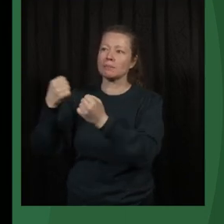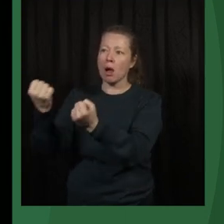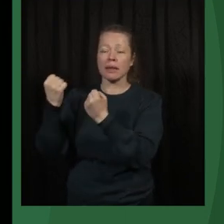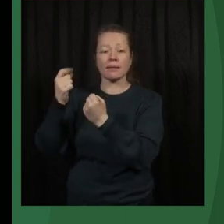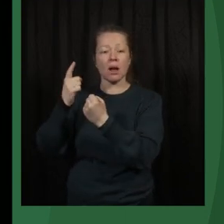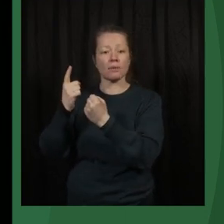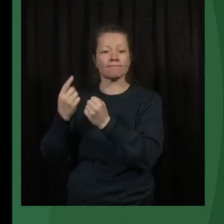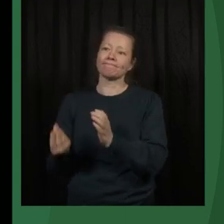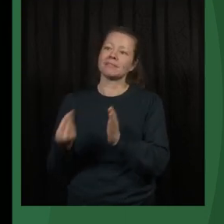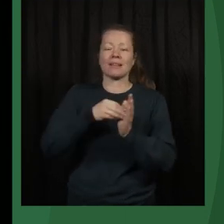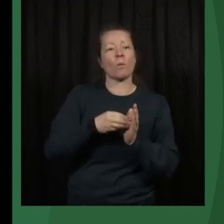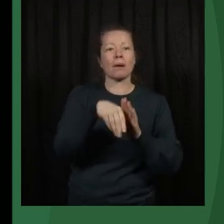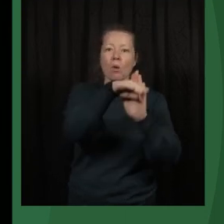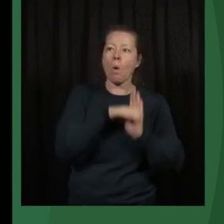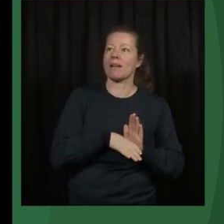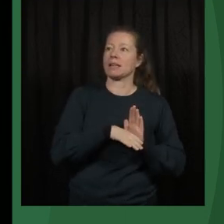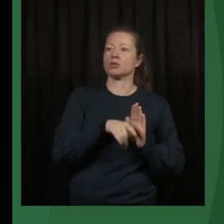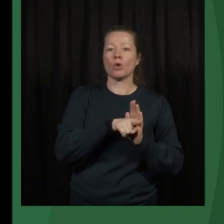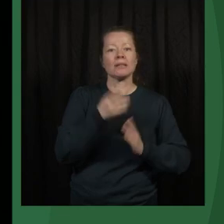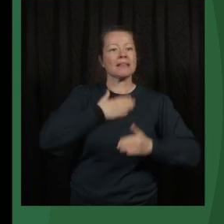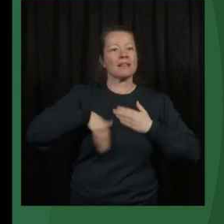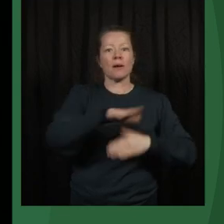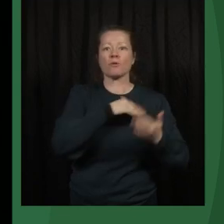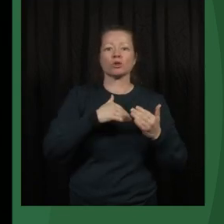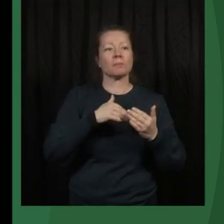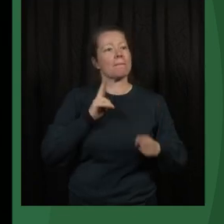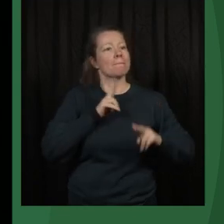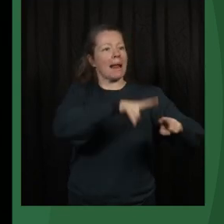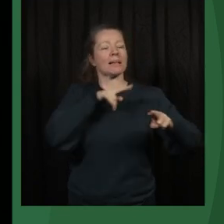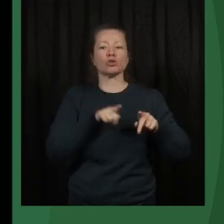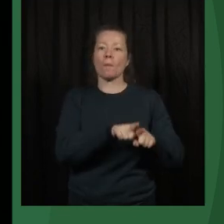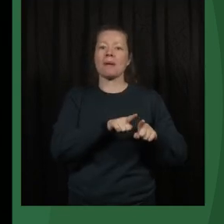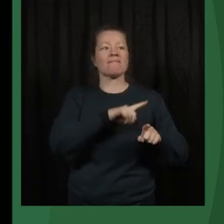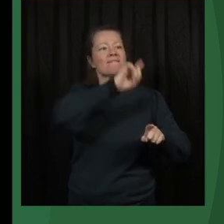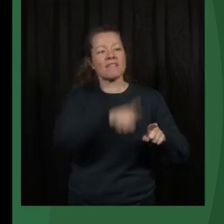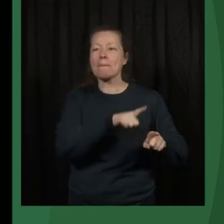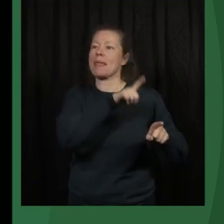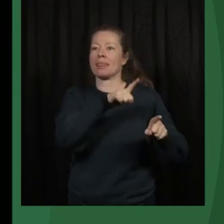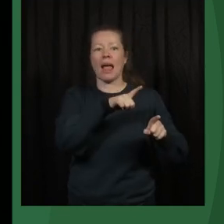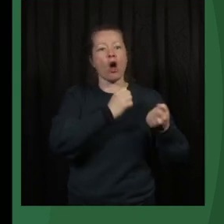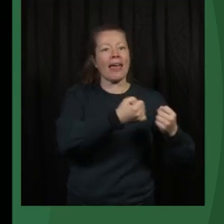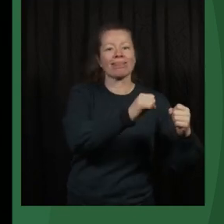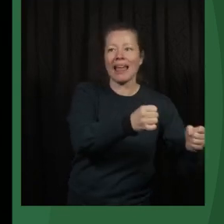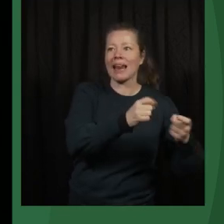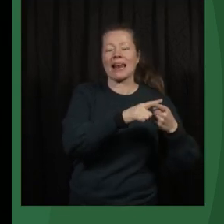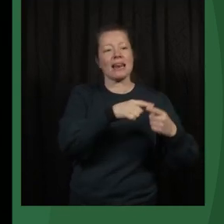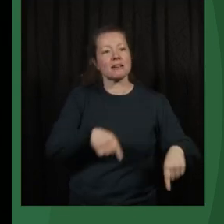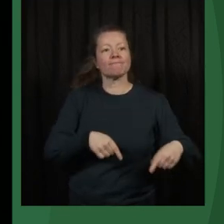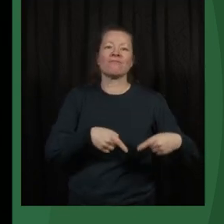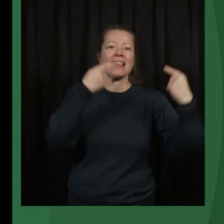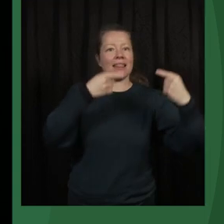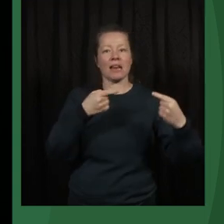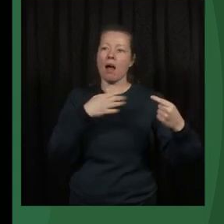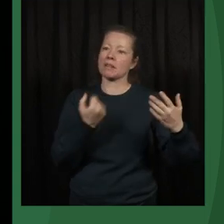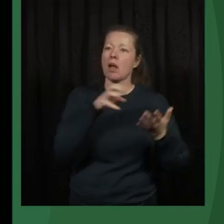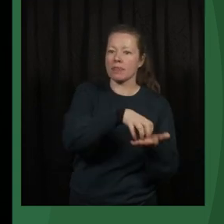where civil society organizations are labeled the foreign agents or somehow enemies of the state. And being associated with Western donors could